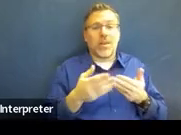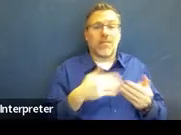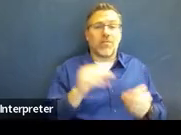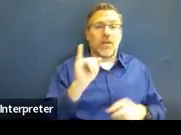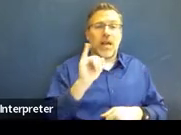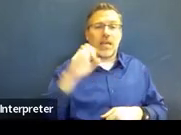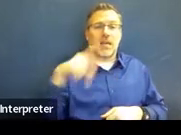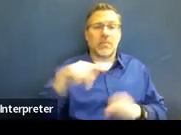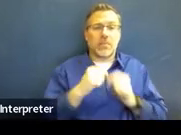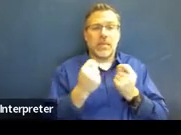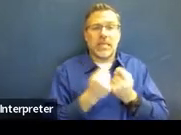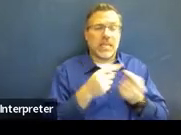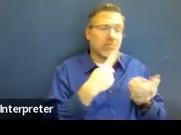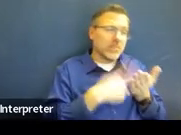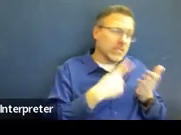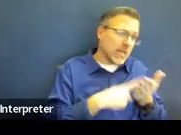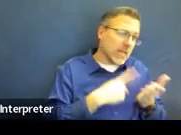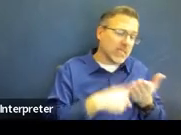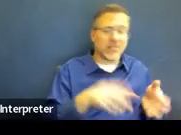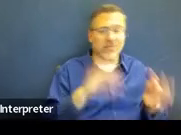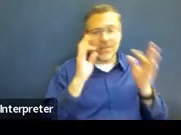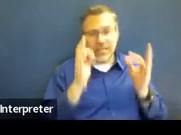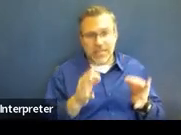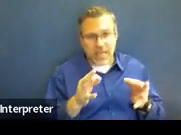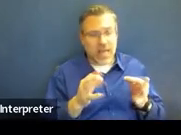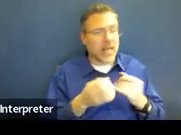decisions about and the data that backs that up.